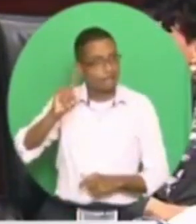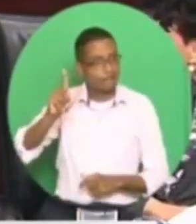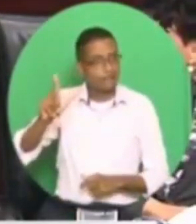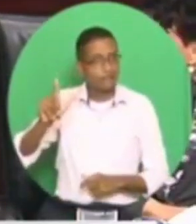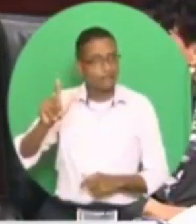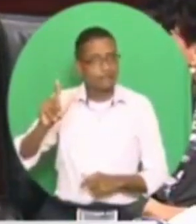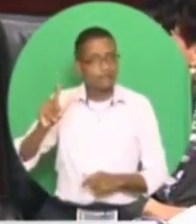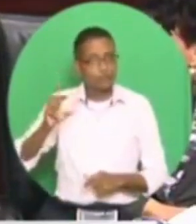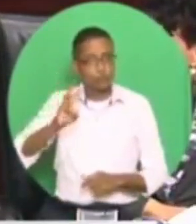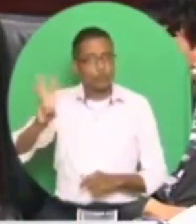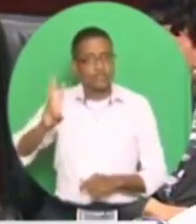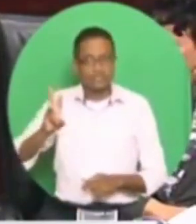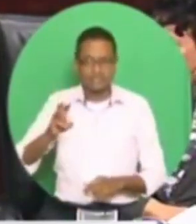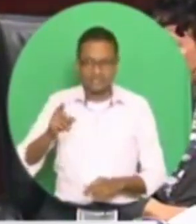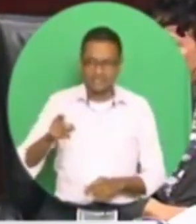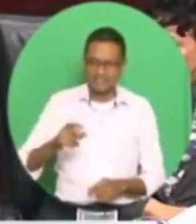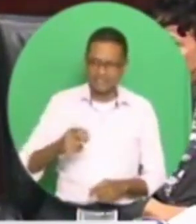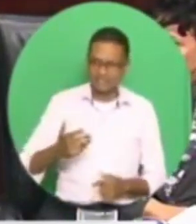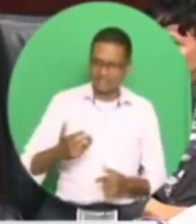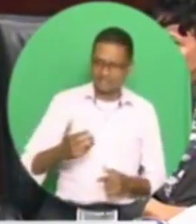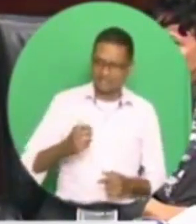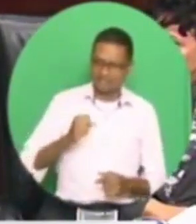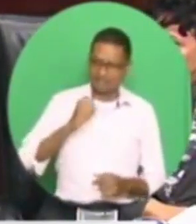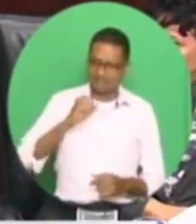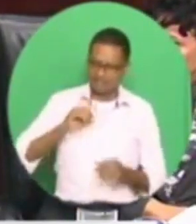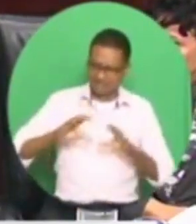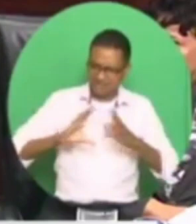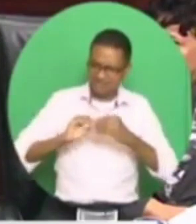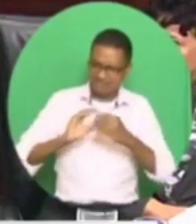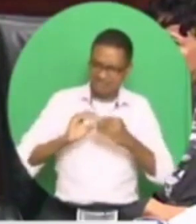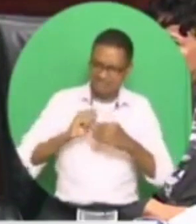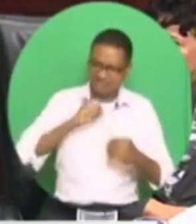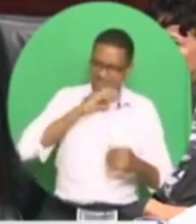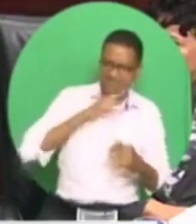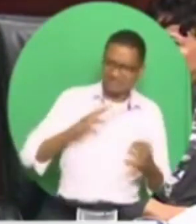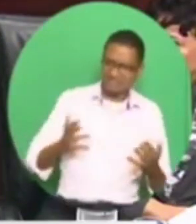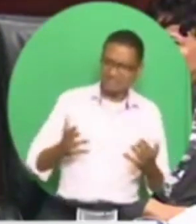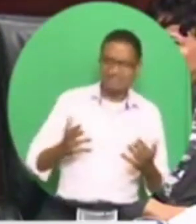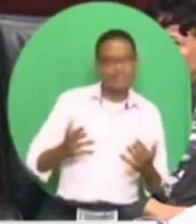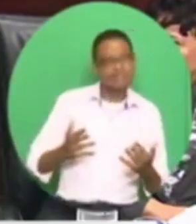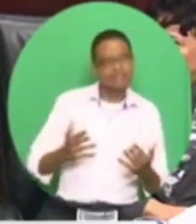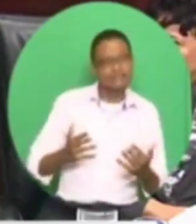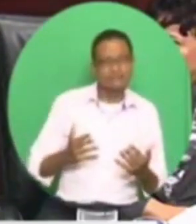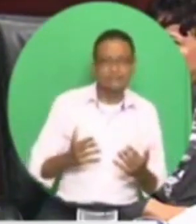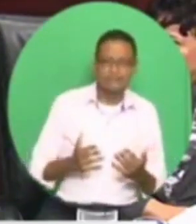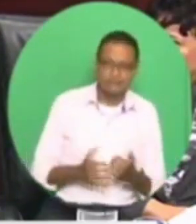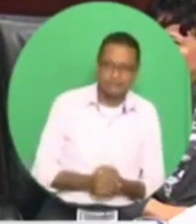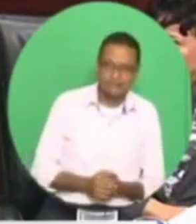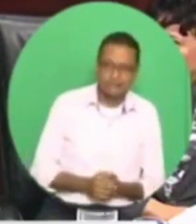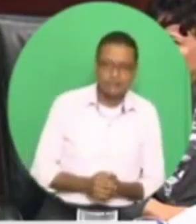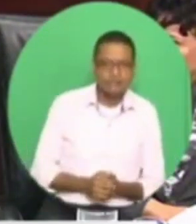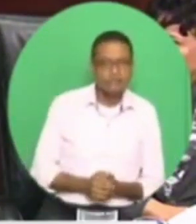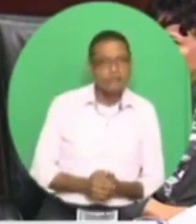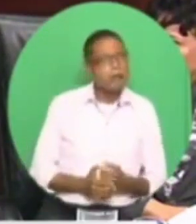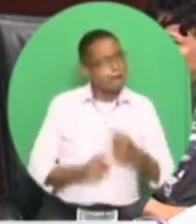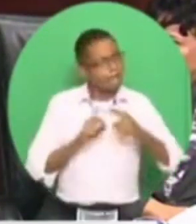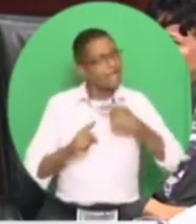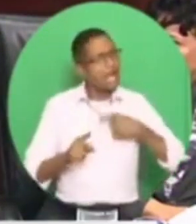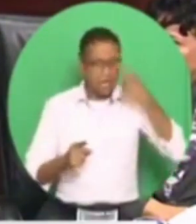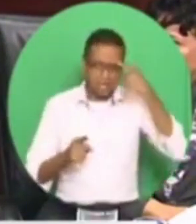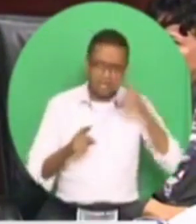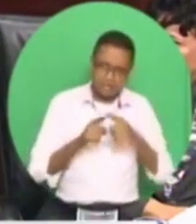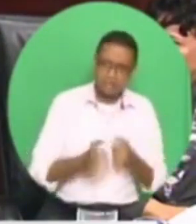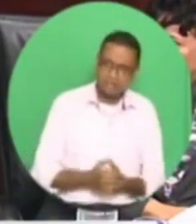And I took note of that response. I will speak to that. But I agree with him in one regard. It was in a painful and